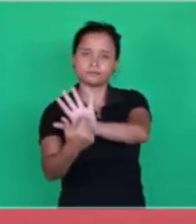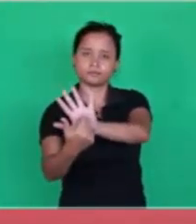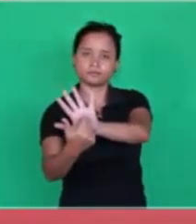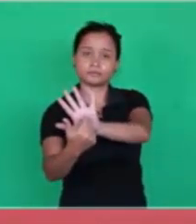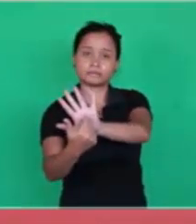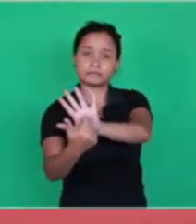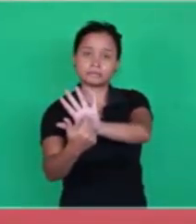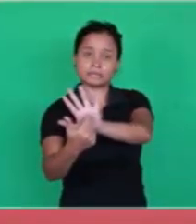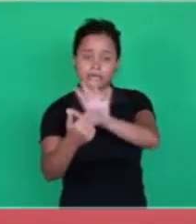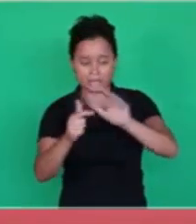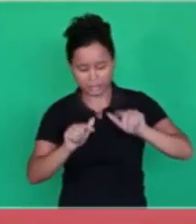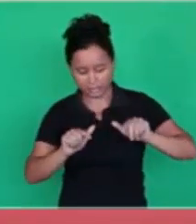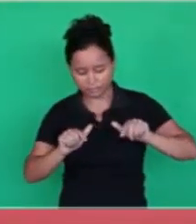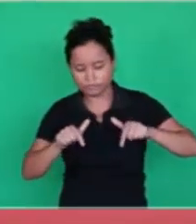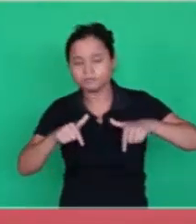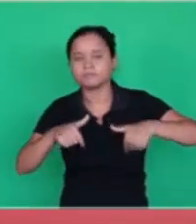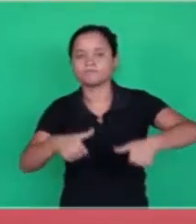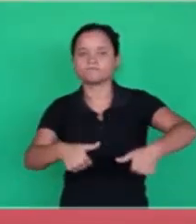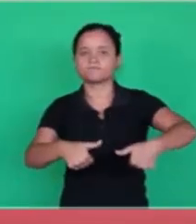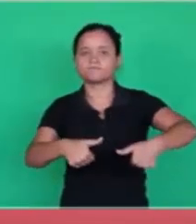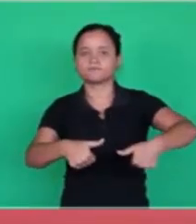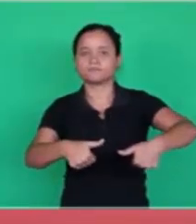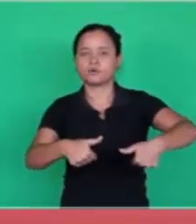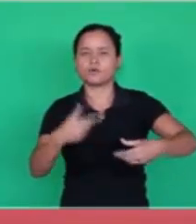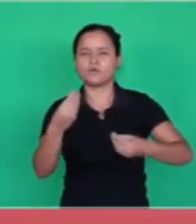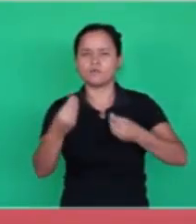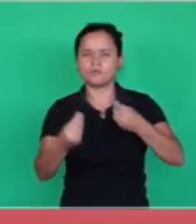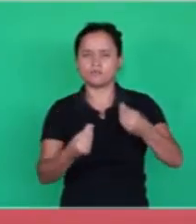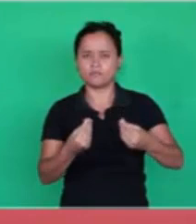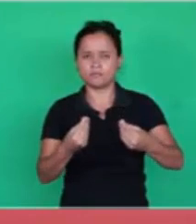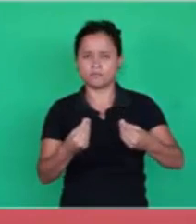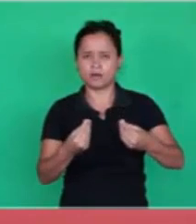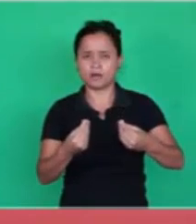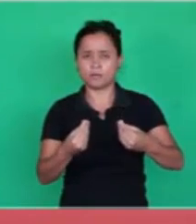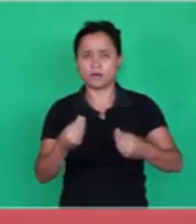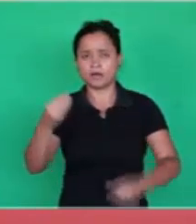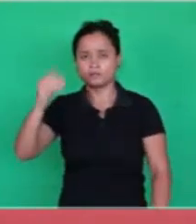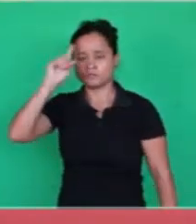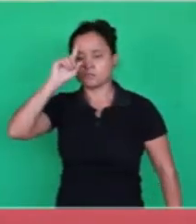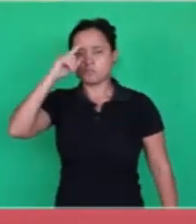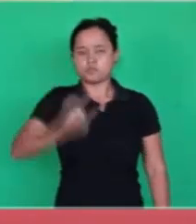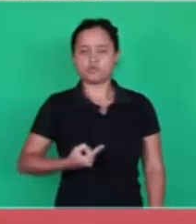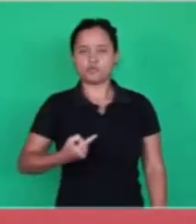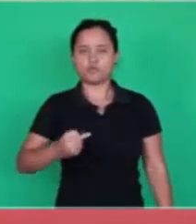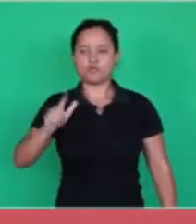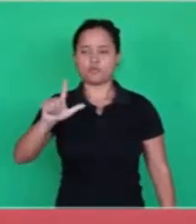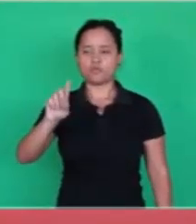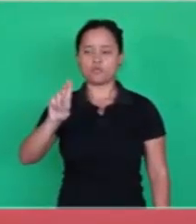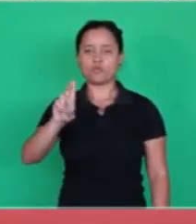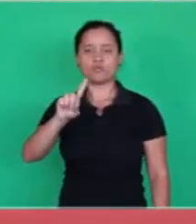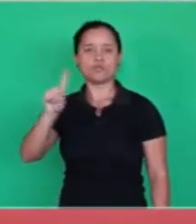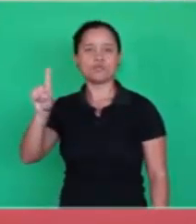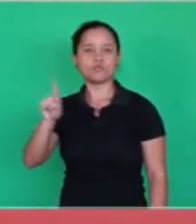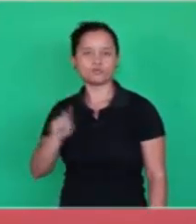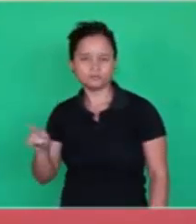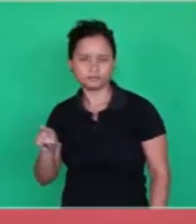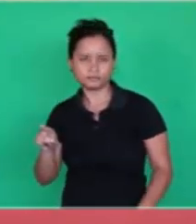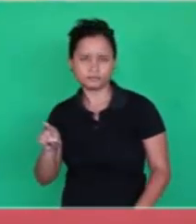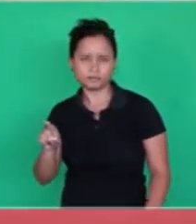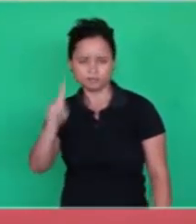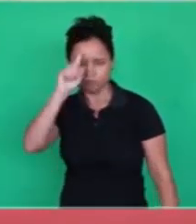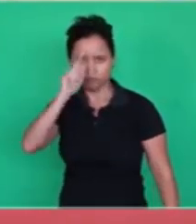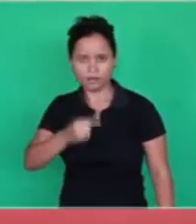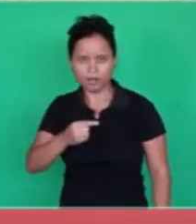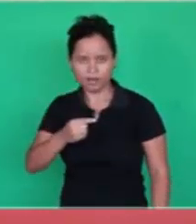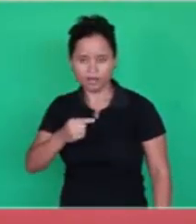When God said, let there be light, there was an action through the word. The word of